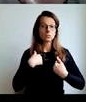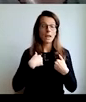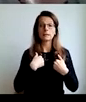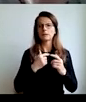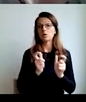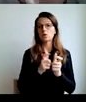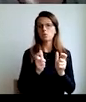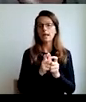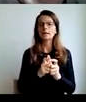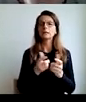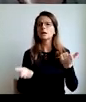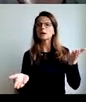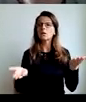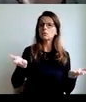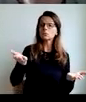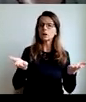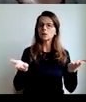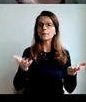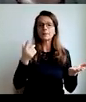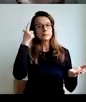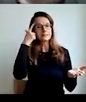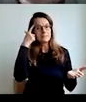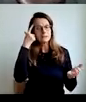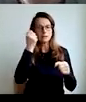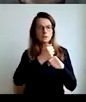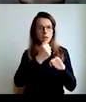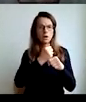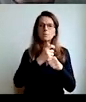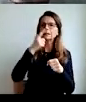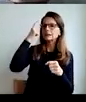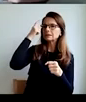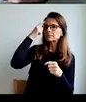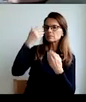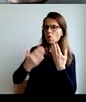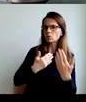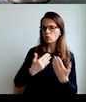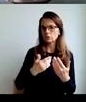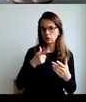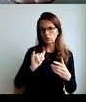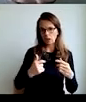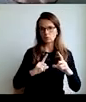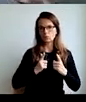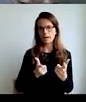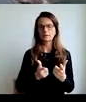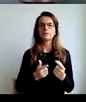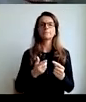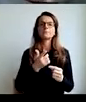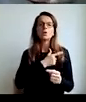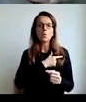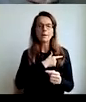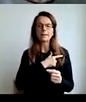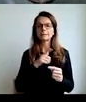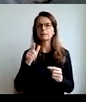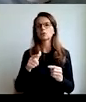is looking for balance between sensible work and sensible relationship, love